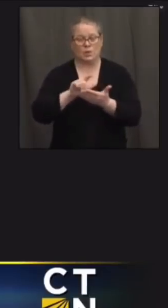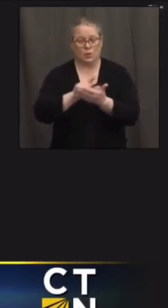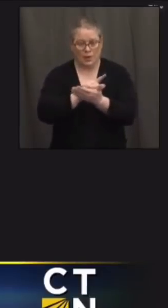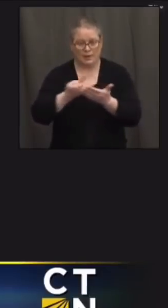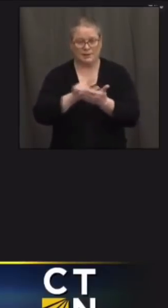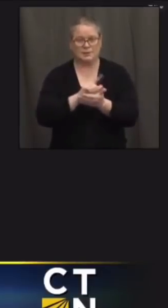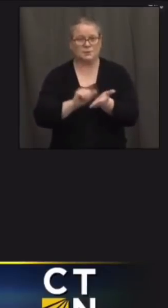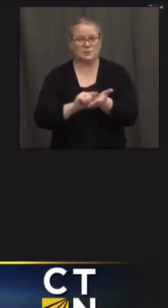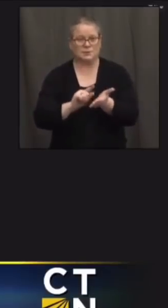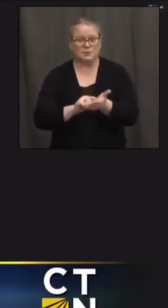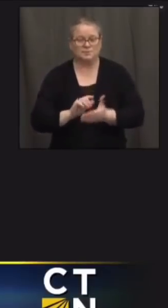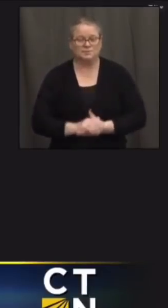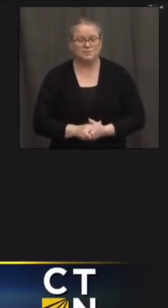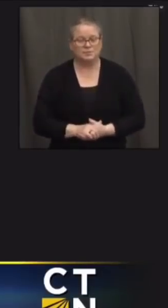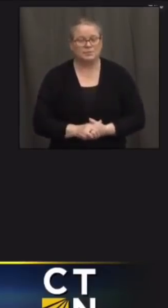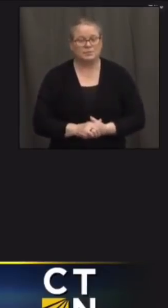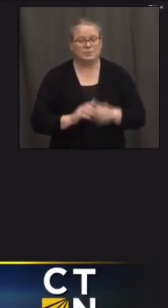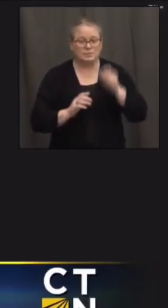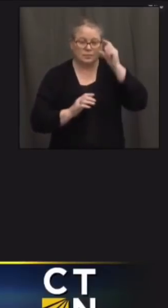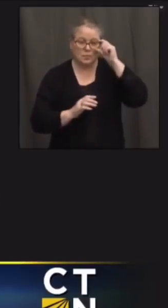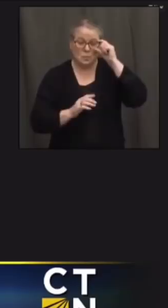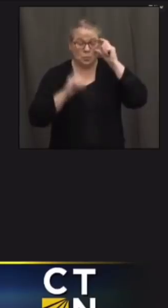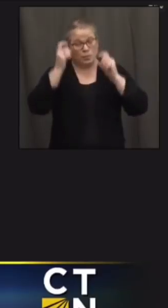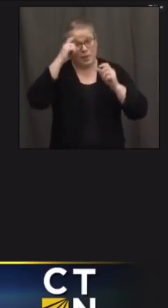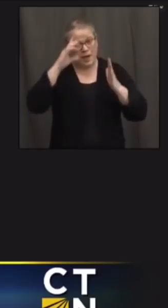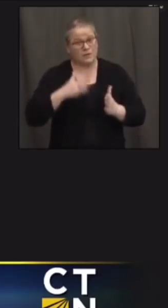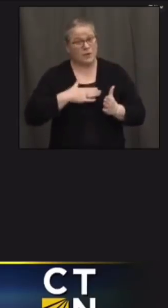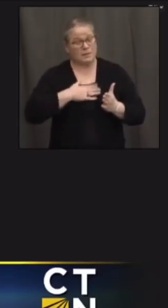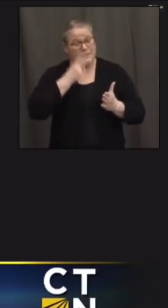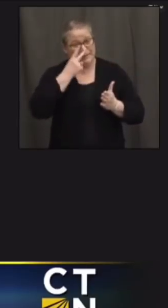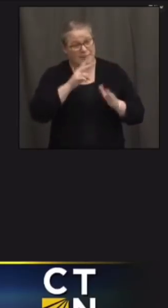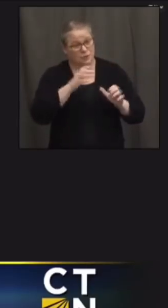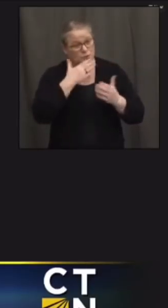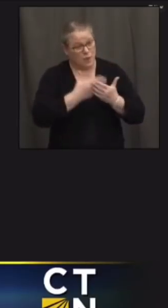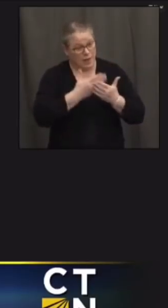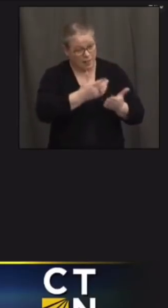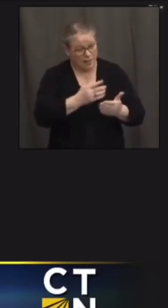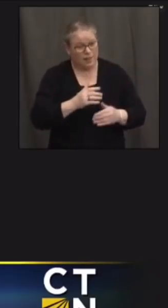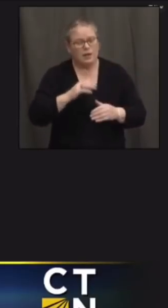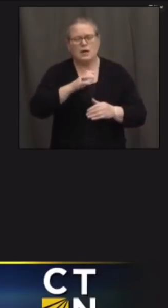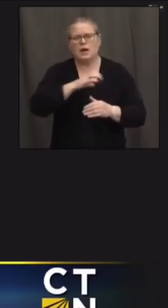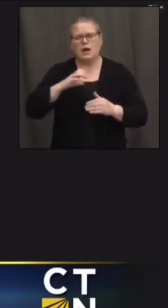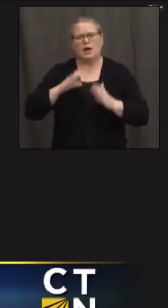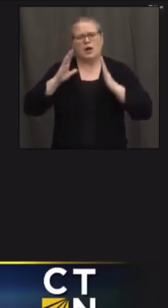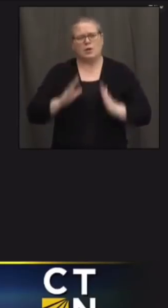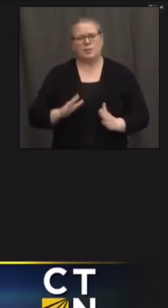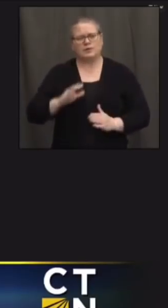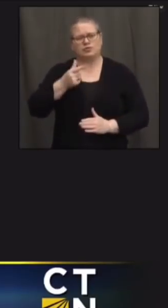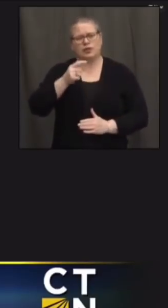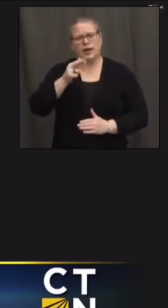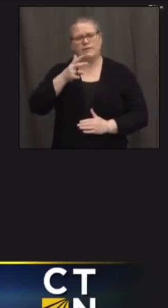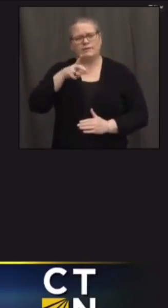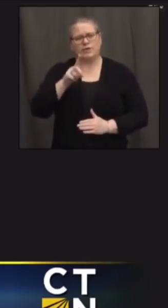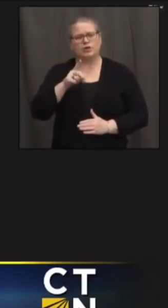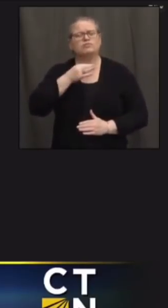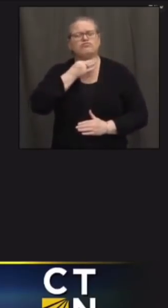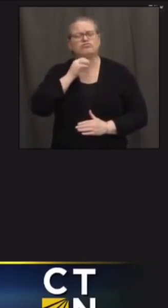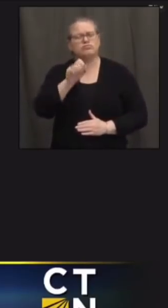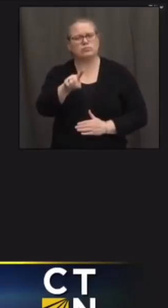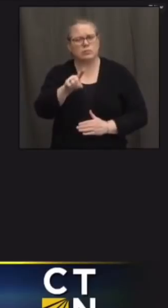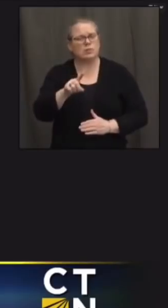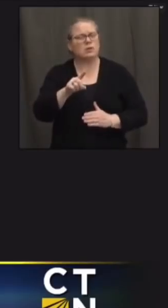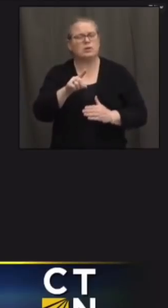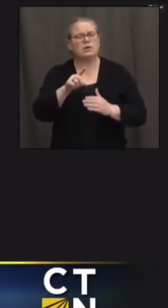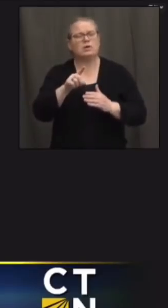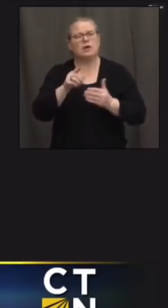hi glad to see you're okay governor um commissioner gifford um i was just looking for a little more information about as we go forward in phase